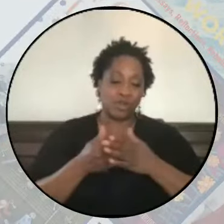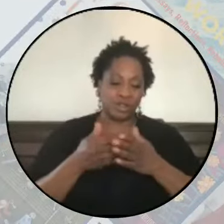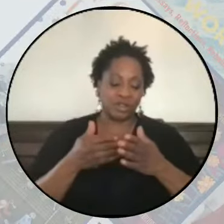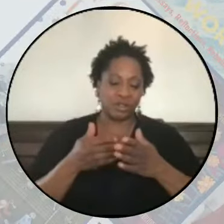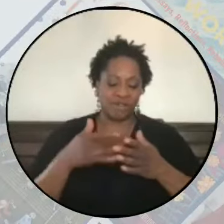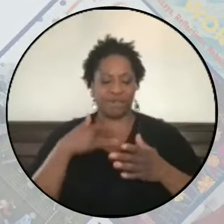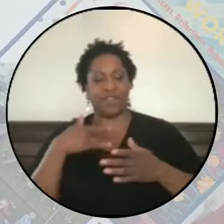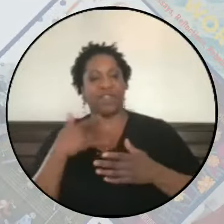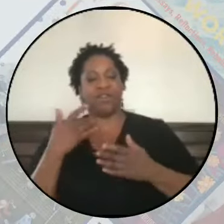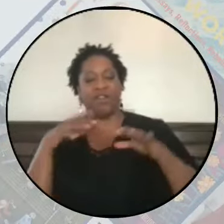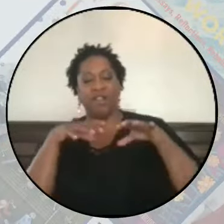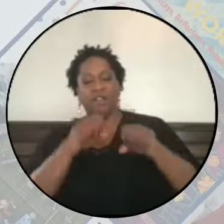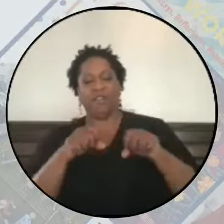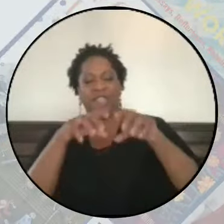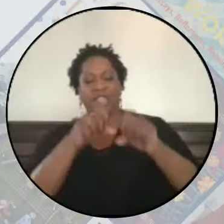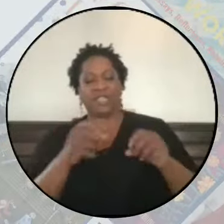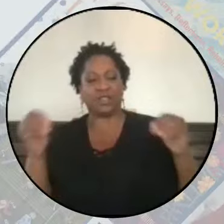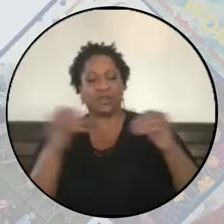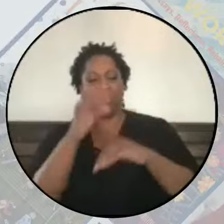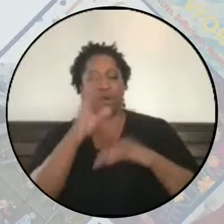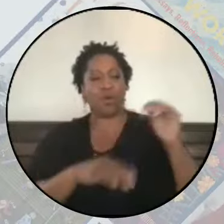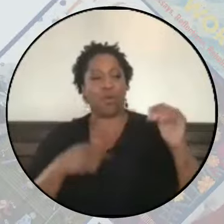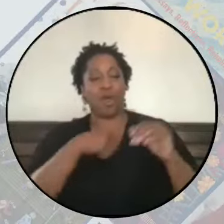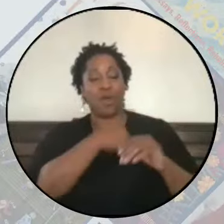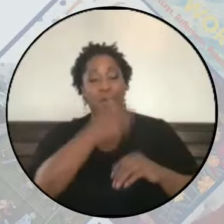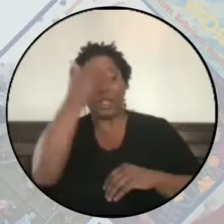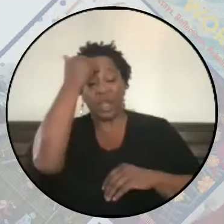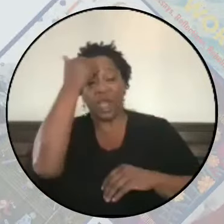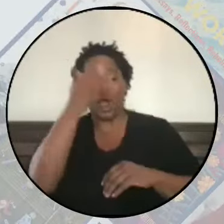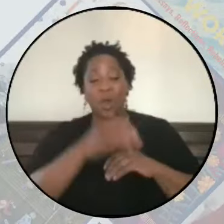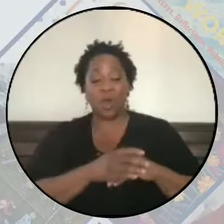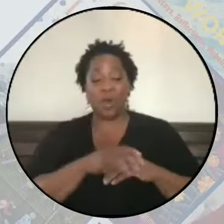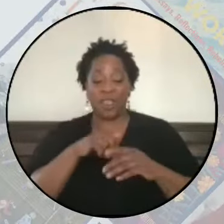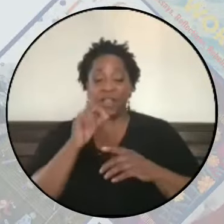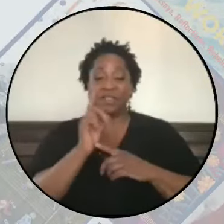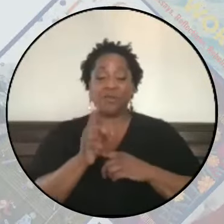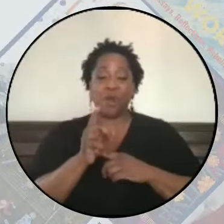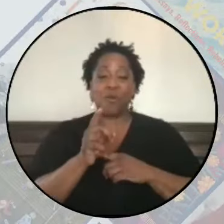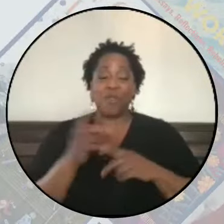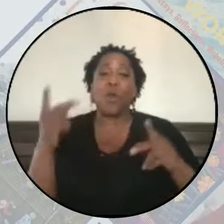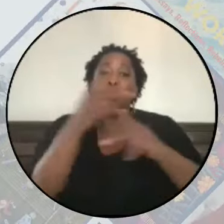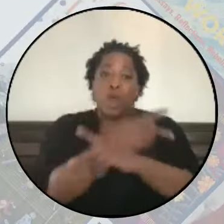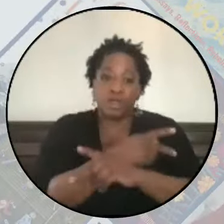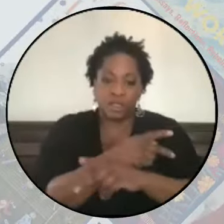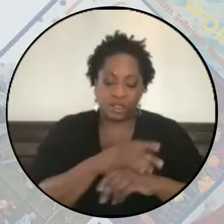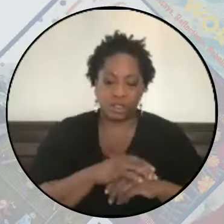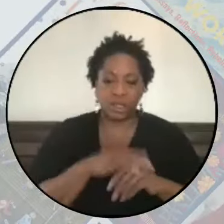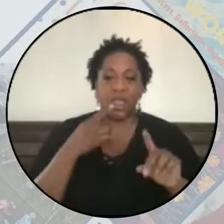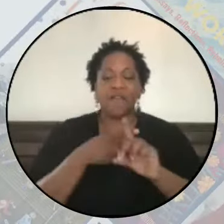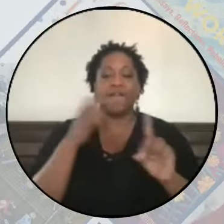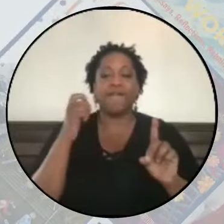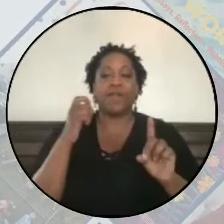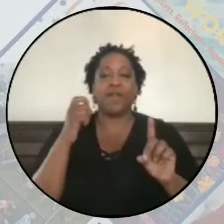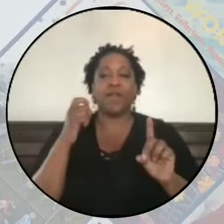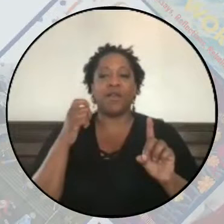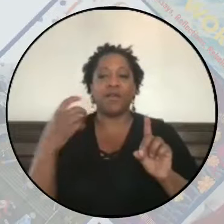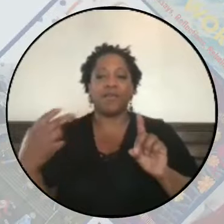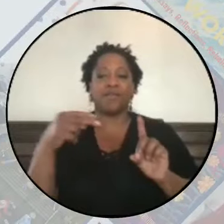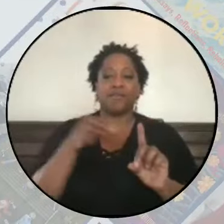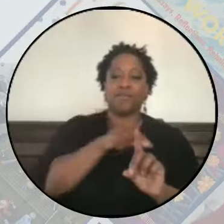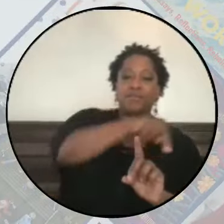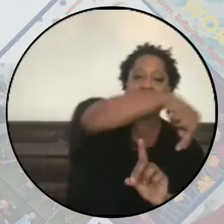the attacks are beyond what any of us even know at this moment. it, and they're coming from every